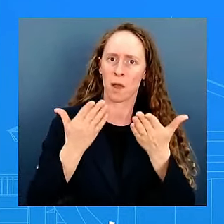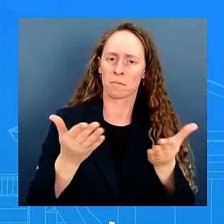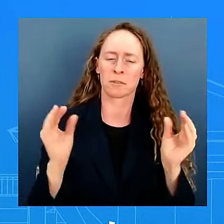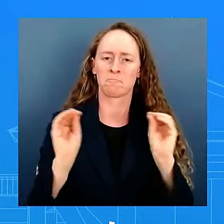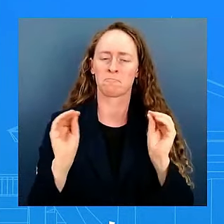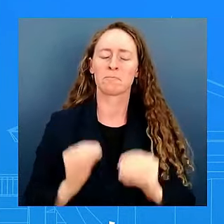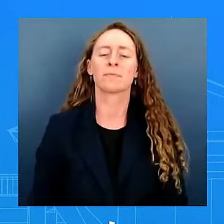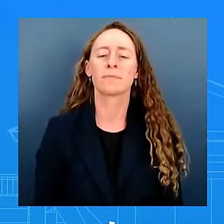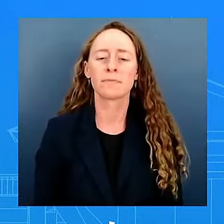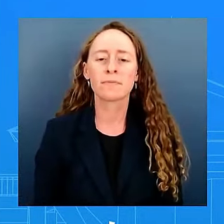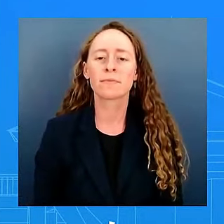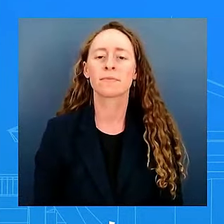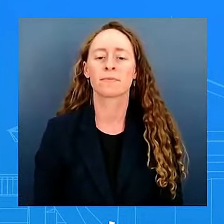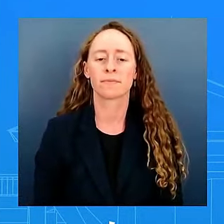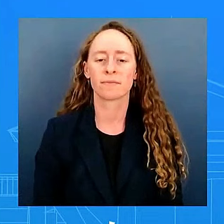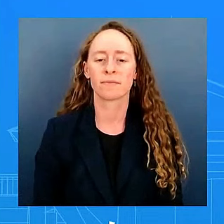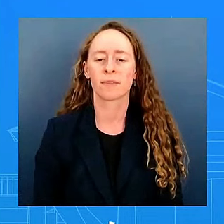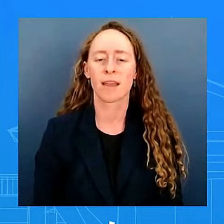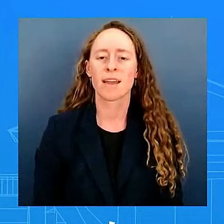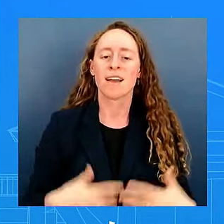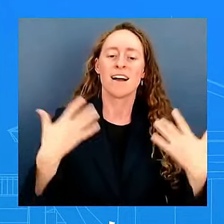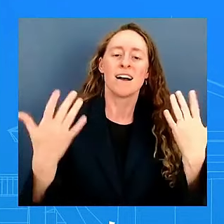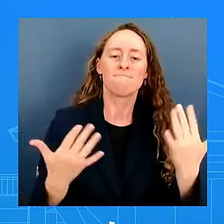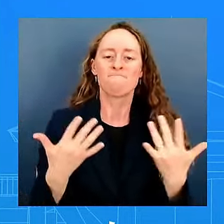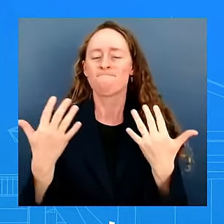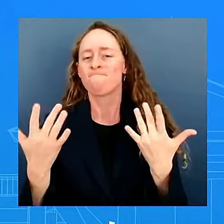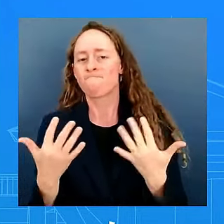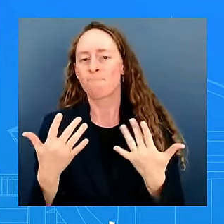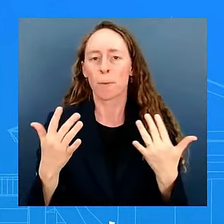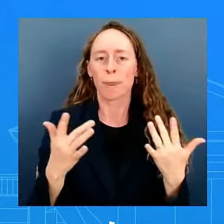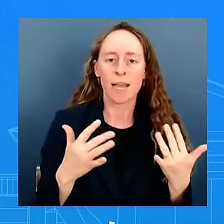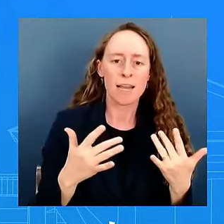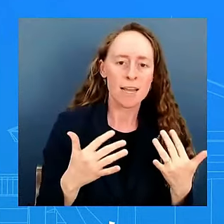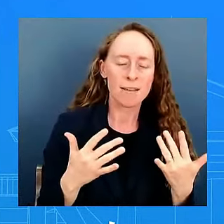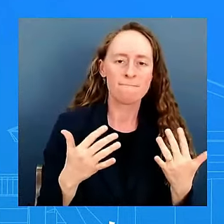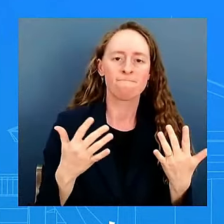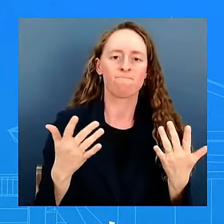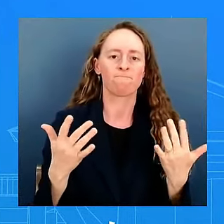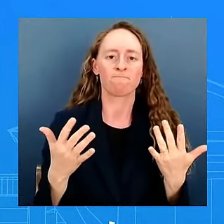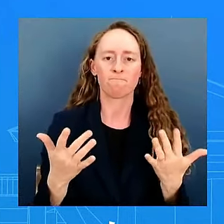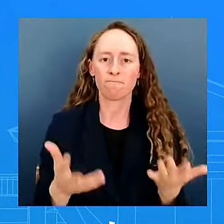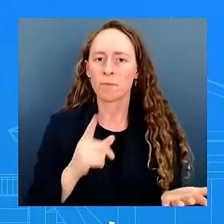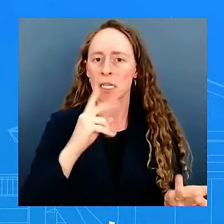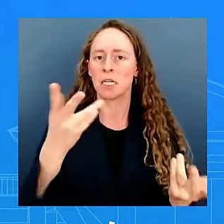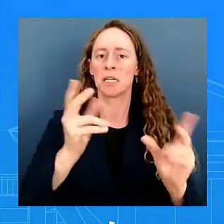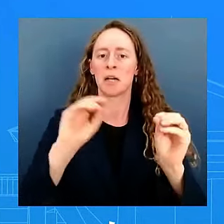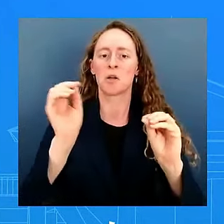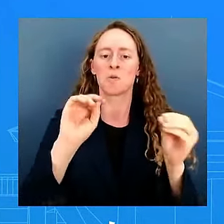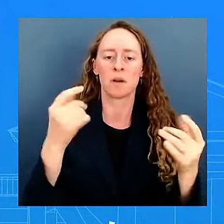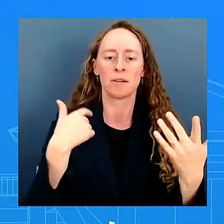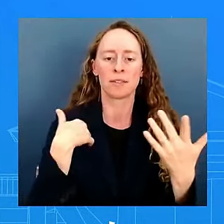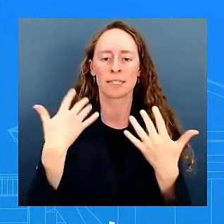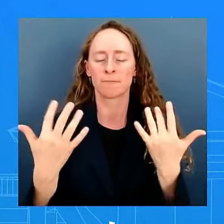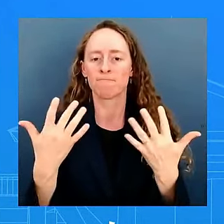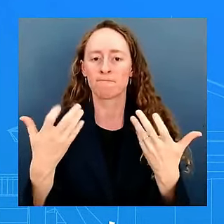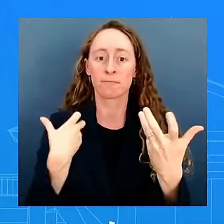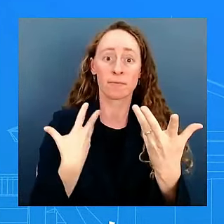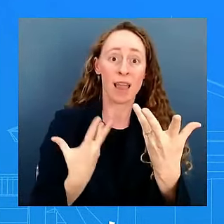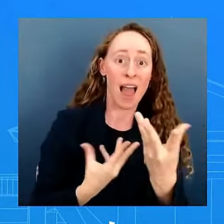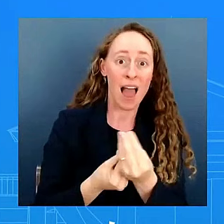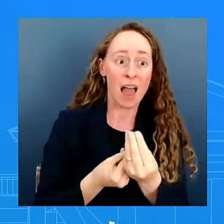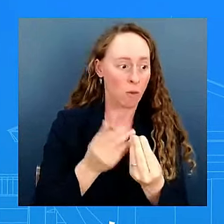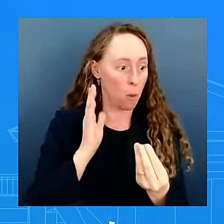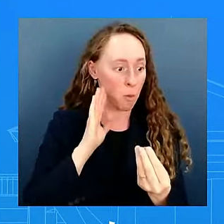so i just don't have anything to share if this is eminent uh on on a decision they are they're independent